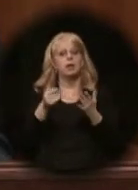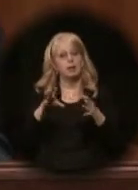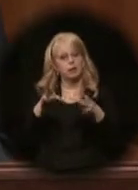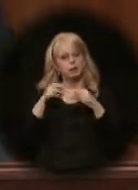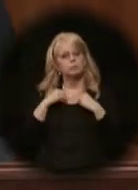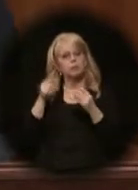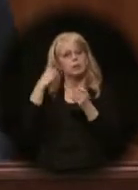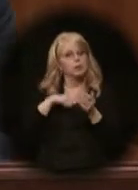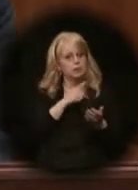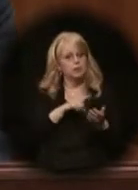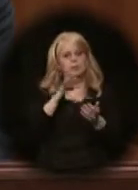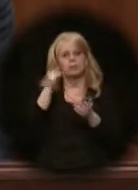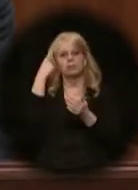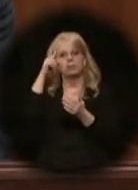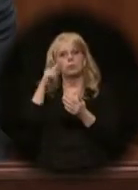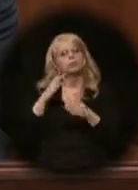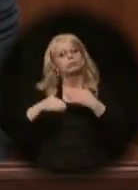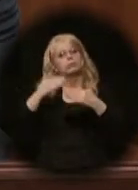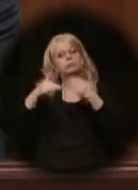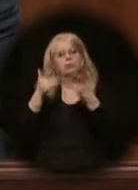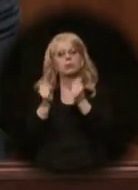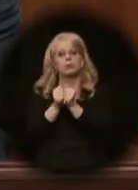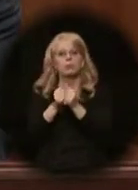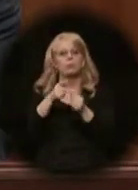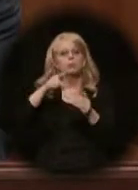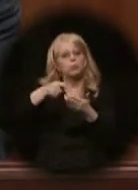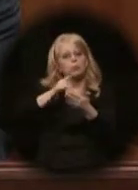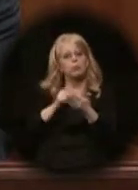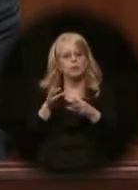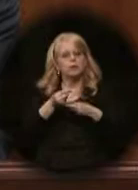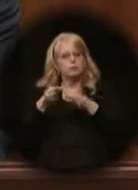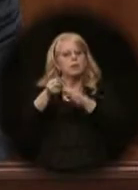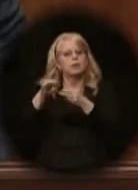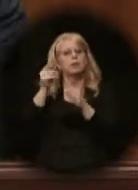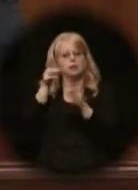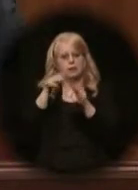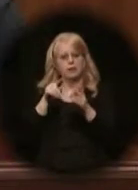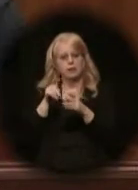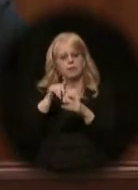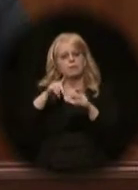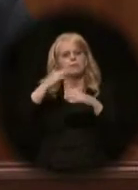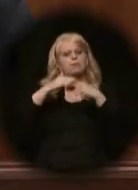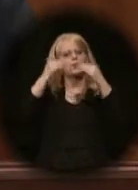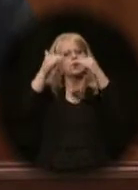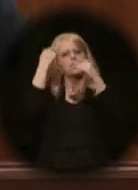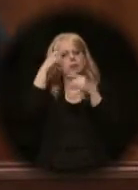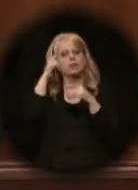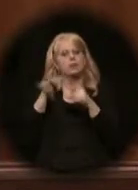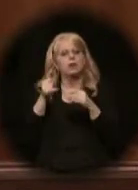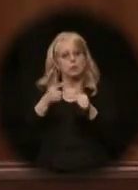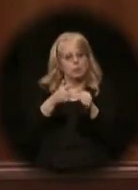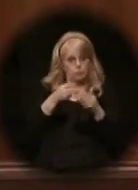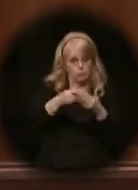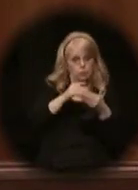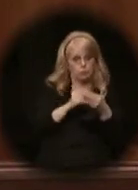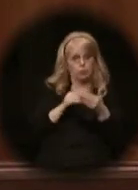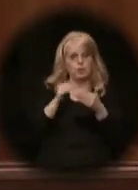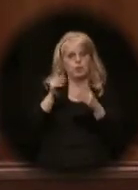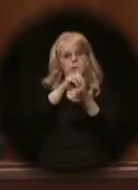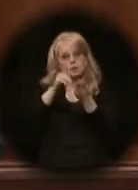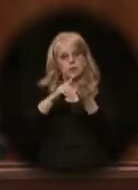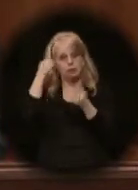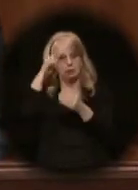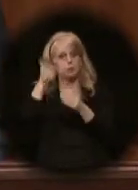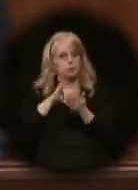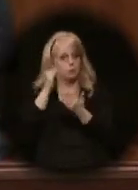that would allow us to move through the pre-feed phase of the Alaska LNG project. The pre-front-end engineering and design phase of the